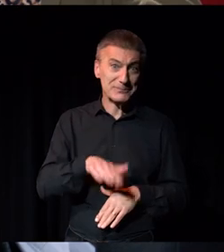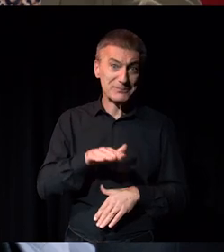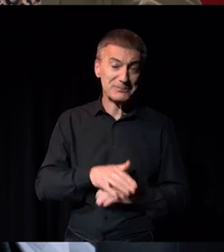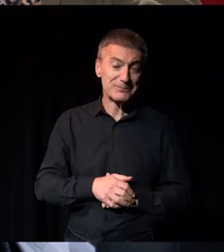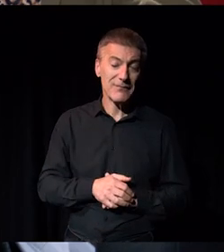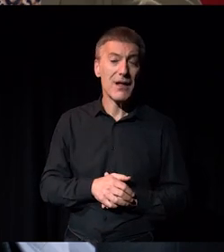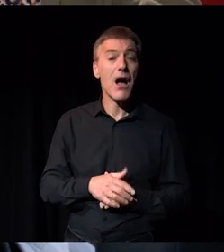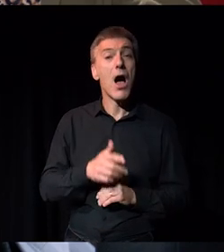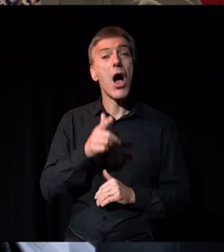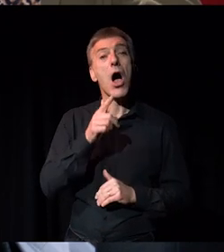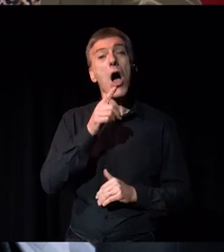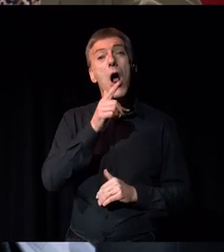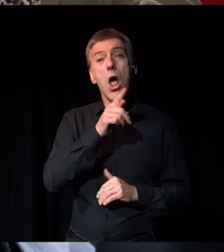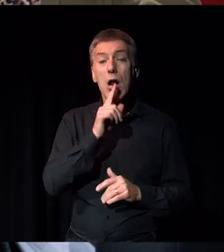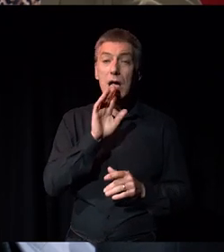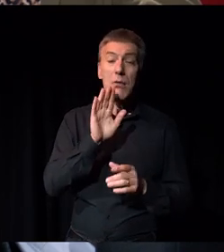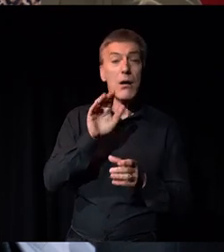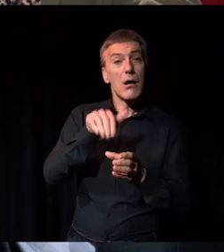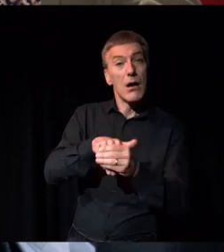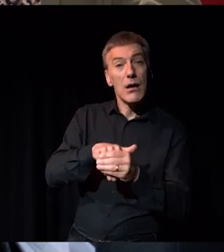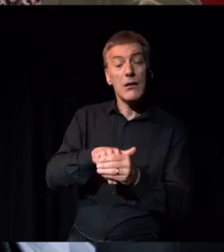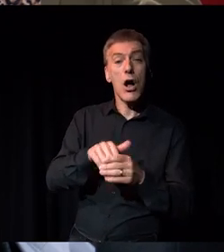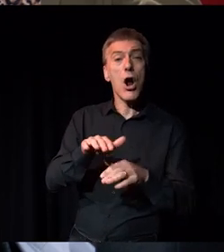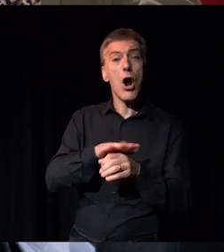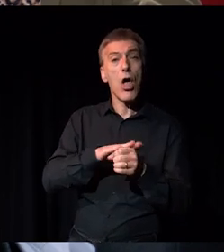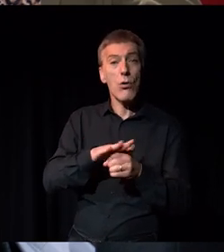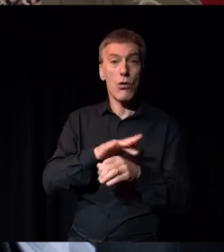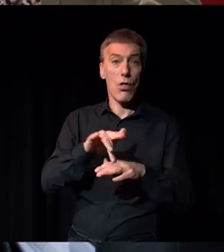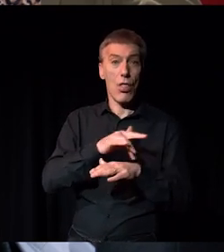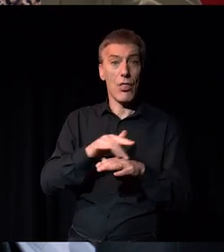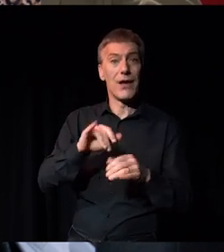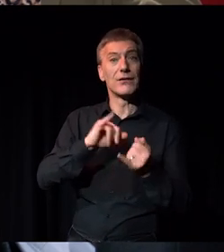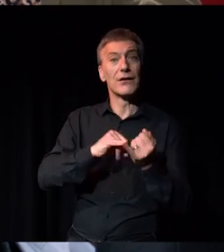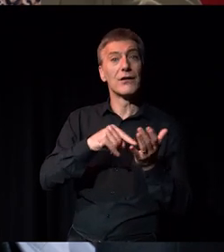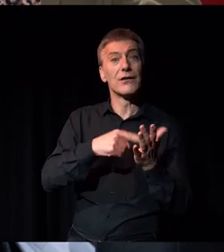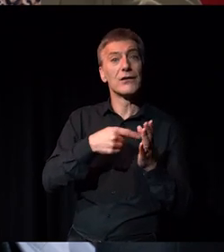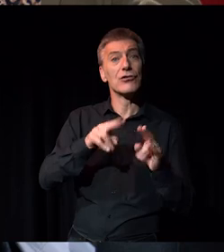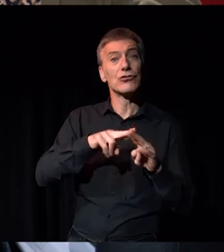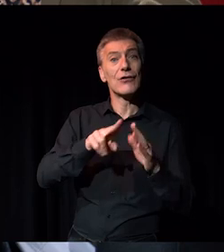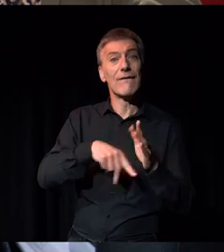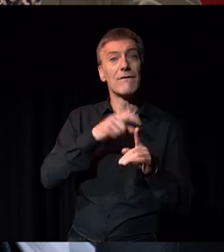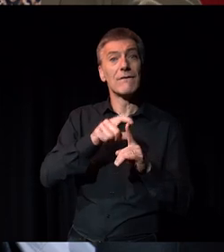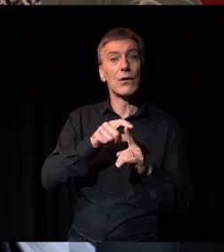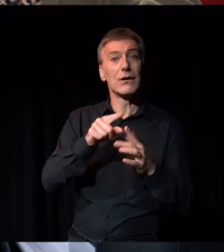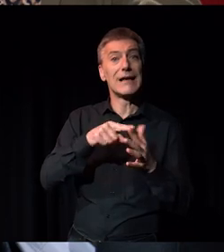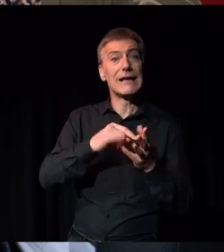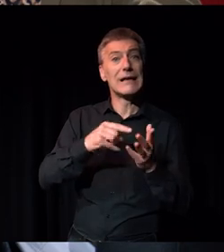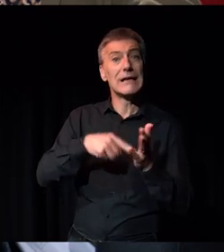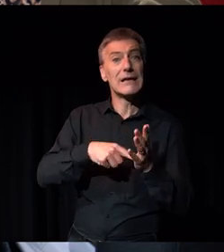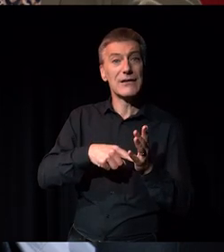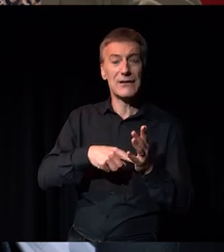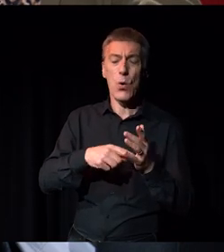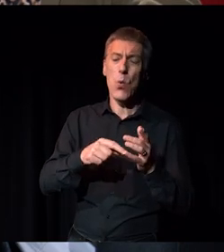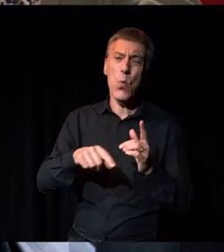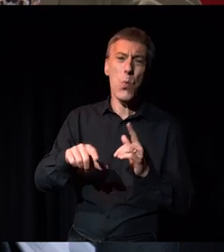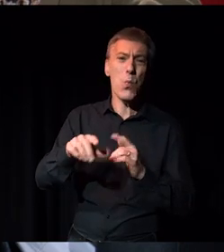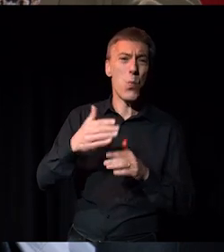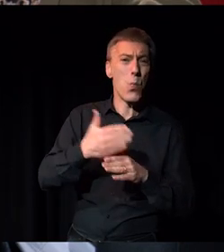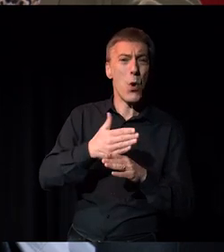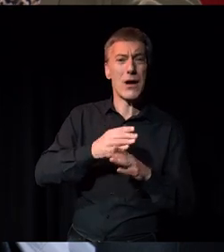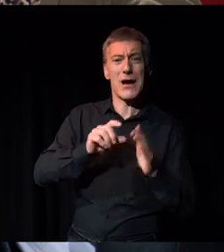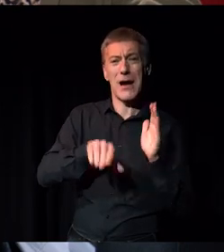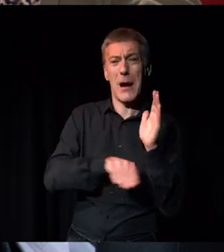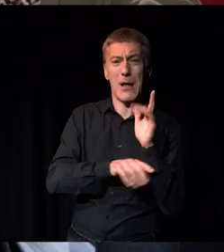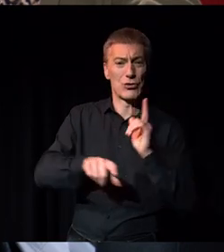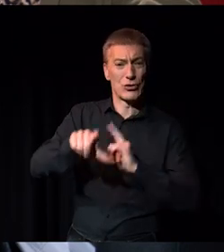But luckily, I found Theatre Royal Stratford East. That was my local theatre with this huge legacy of kind of empowering working class communities. know,